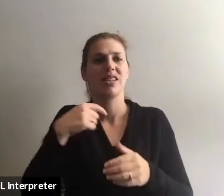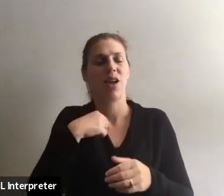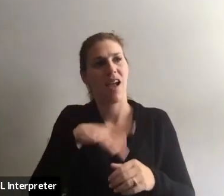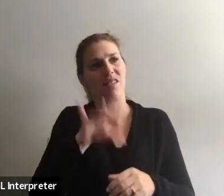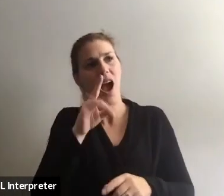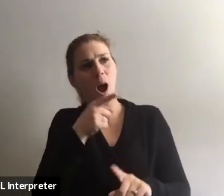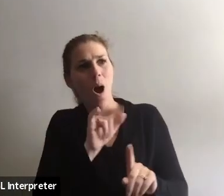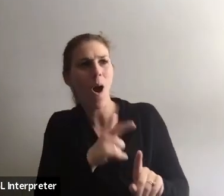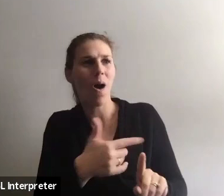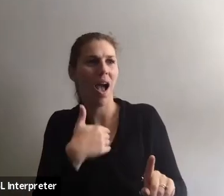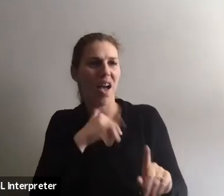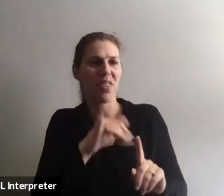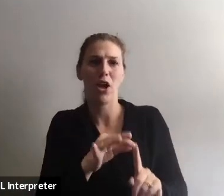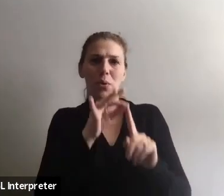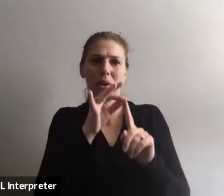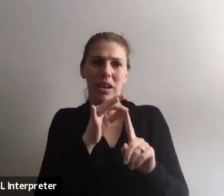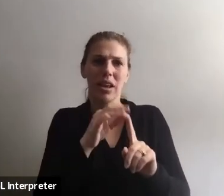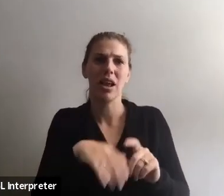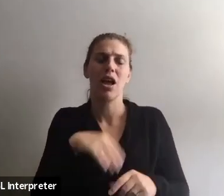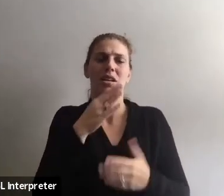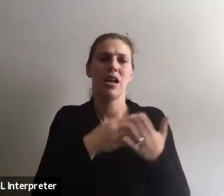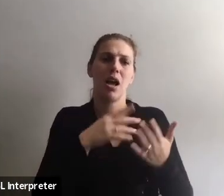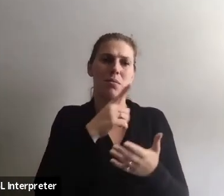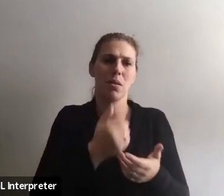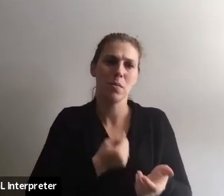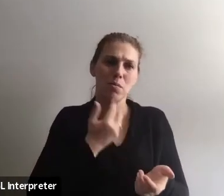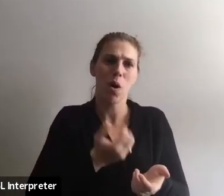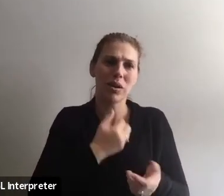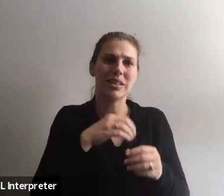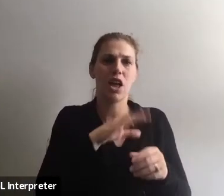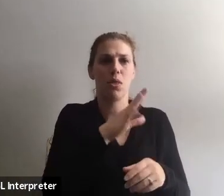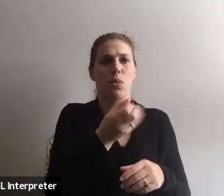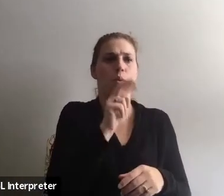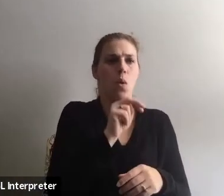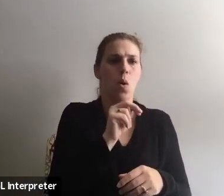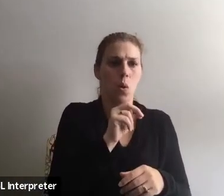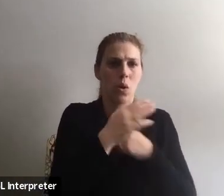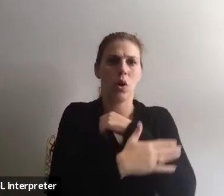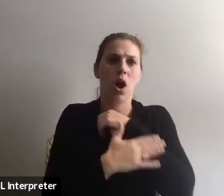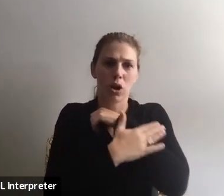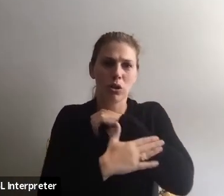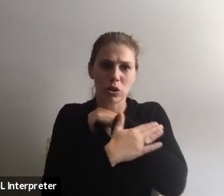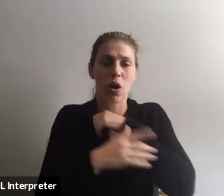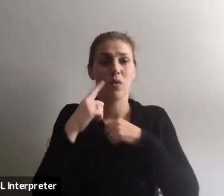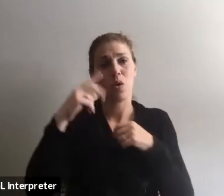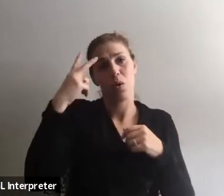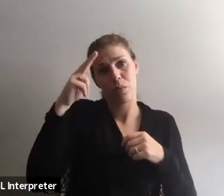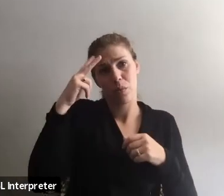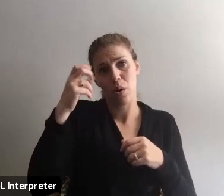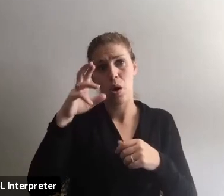you know, people were, um, poets in their own countries and, you know, some, some, you know, like for Mexico or